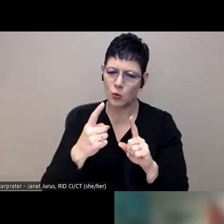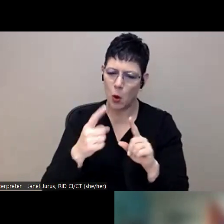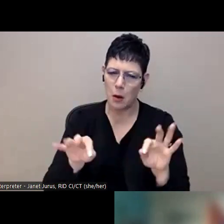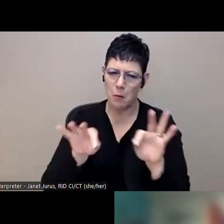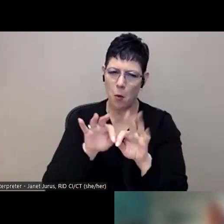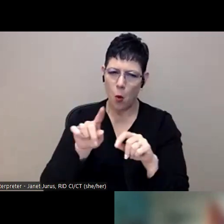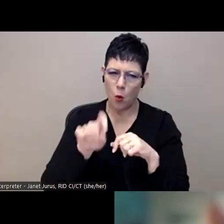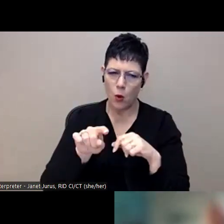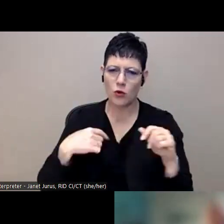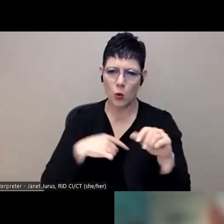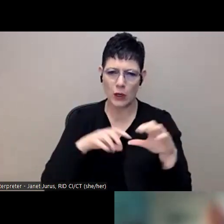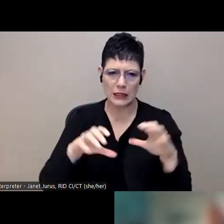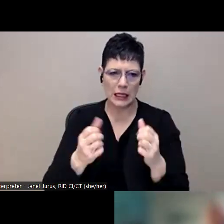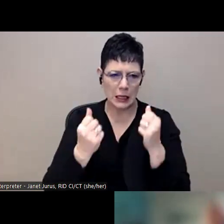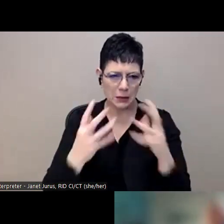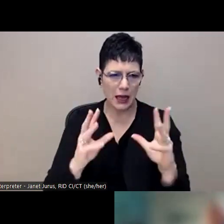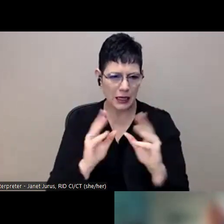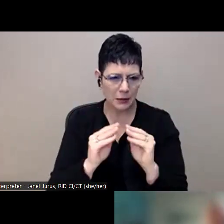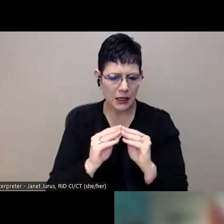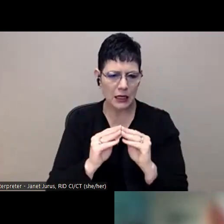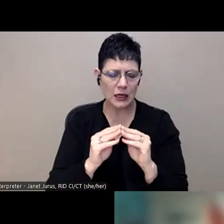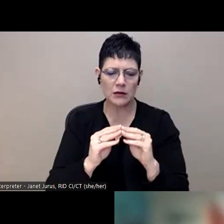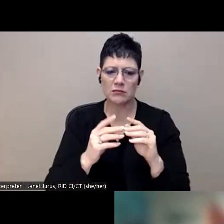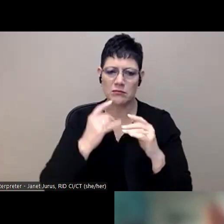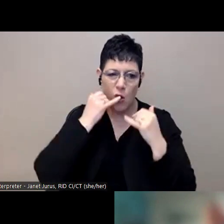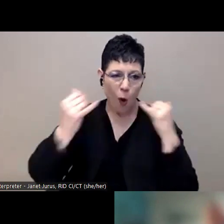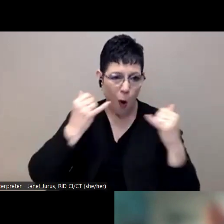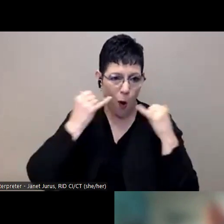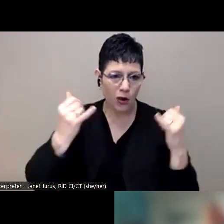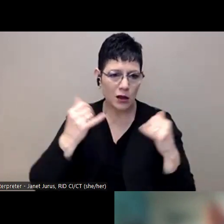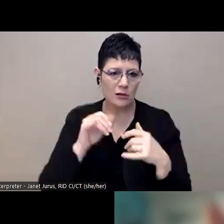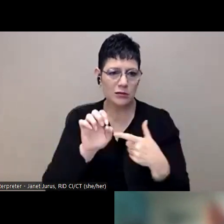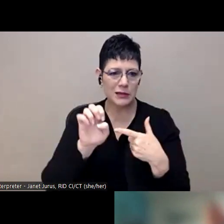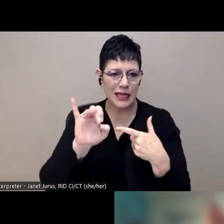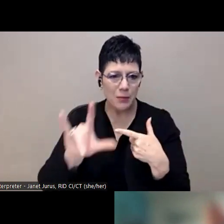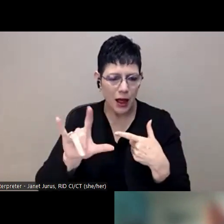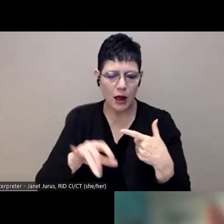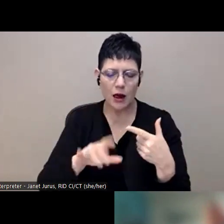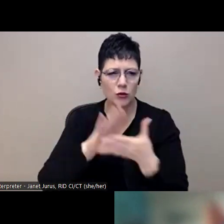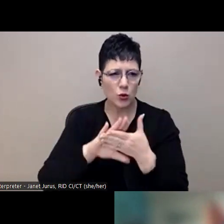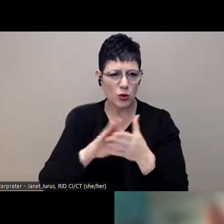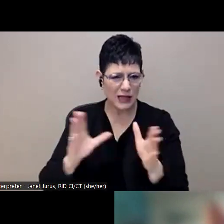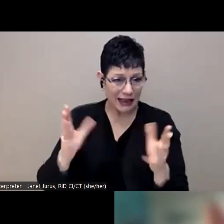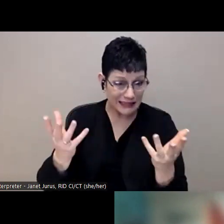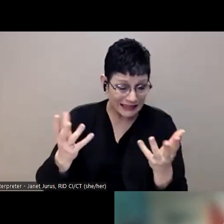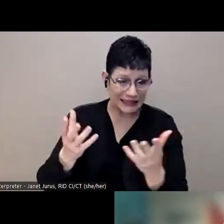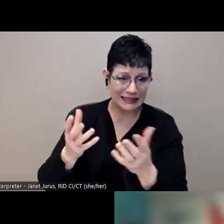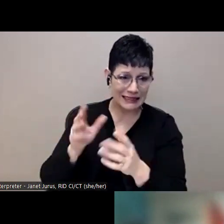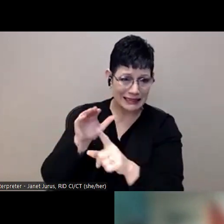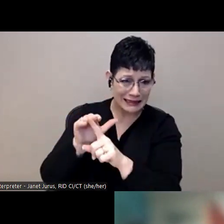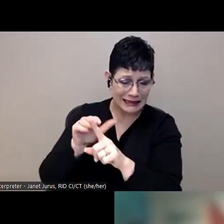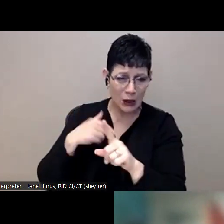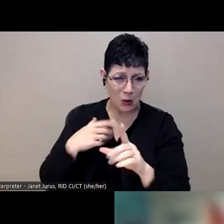we did a lot of meetings, calling schools, emailing schools, getting ahold of people and saying, Hey, we offer these